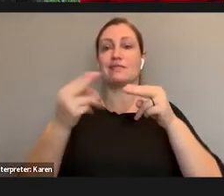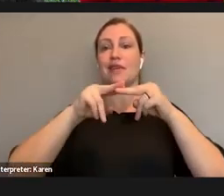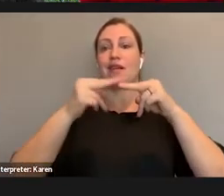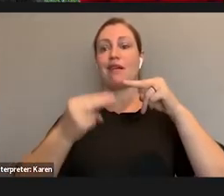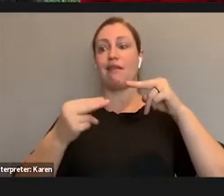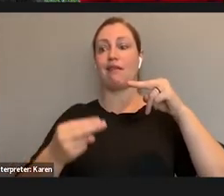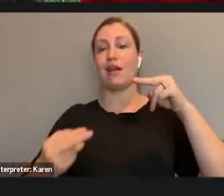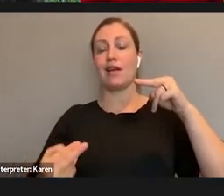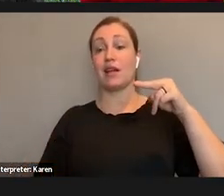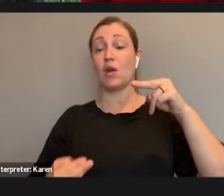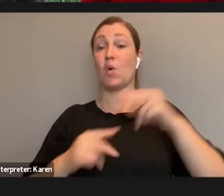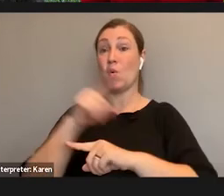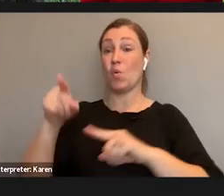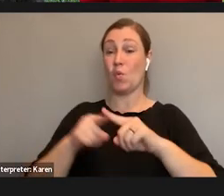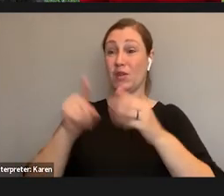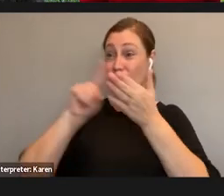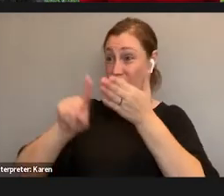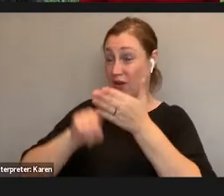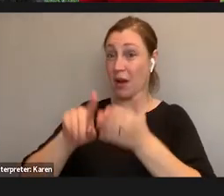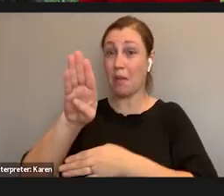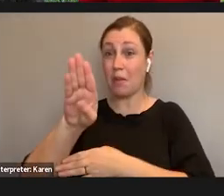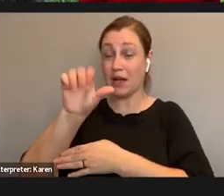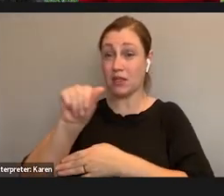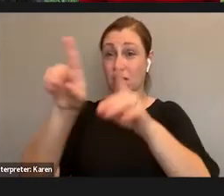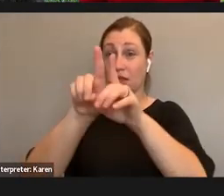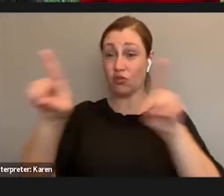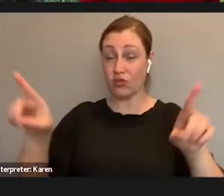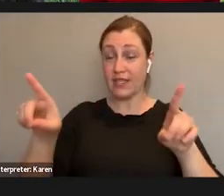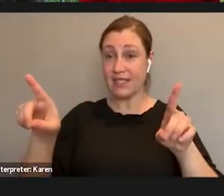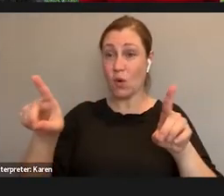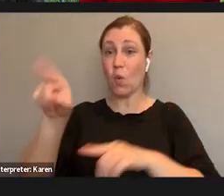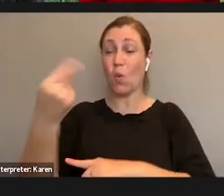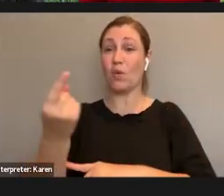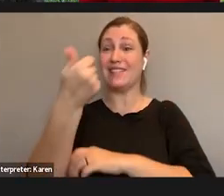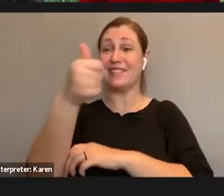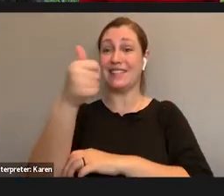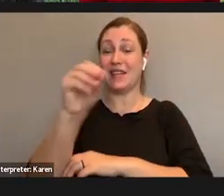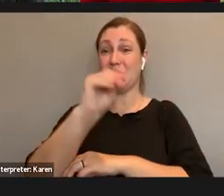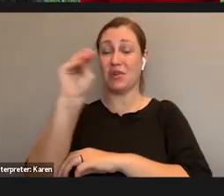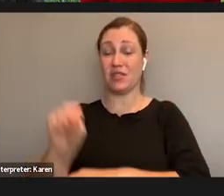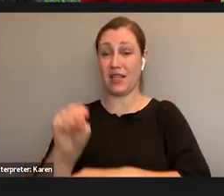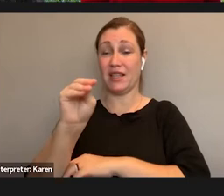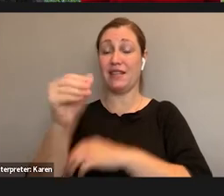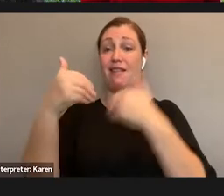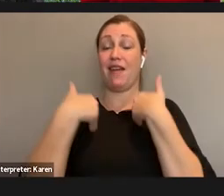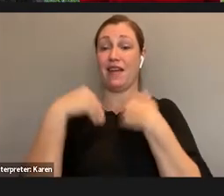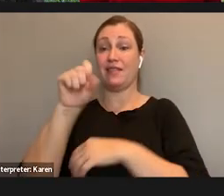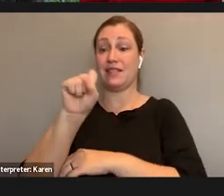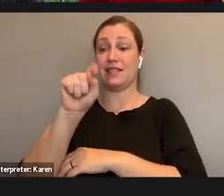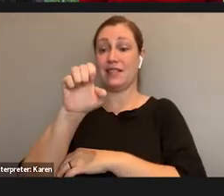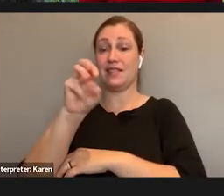bachelor's degree recipients, only 10% of those with STEM degrees identifies having a disability.